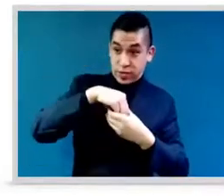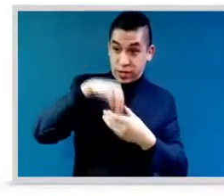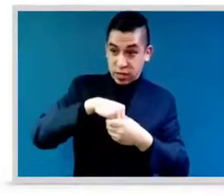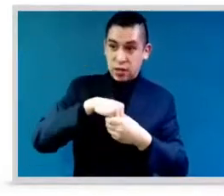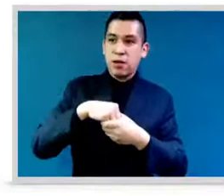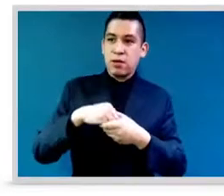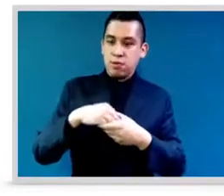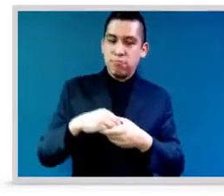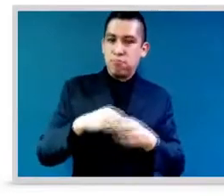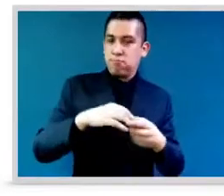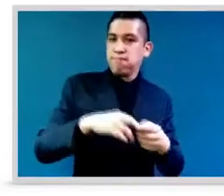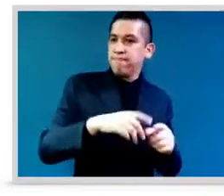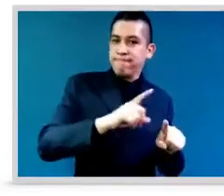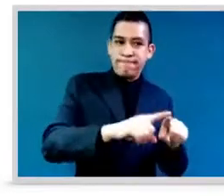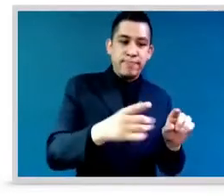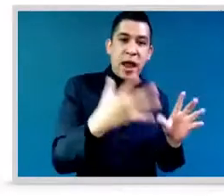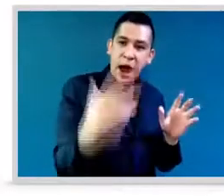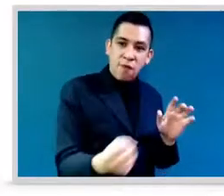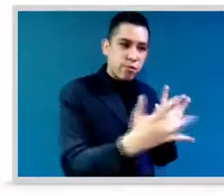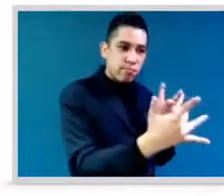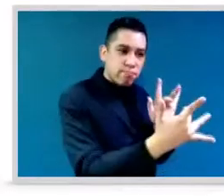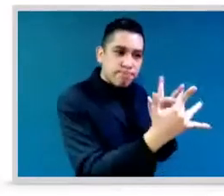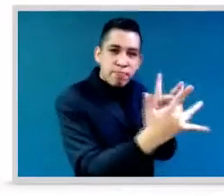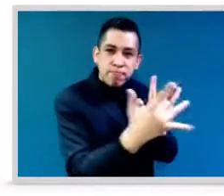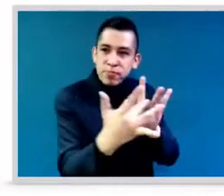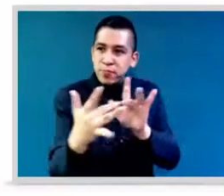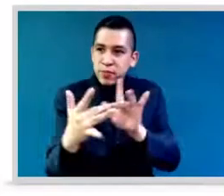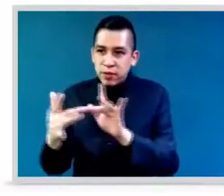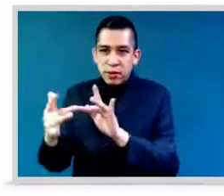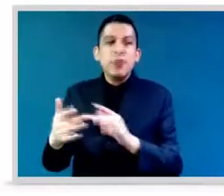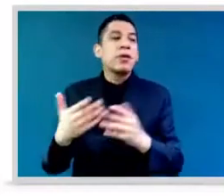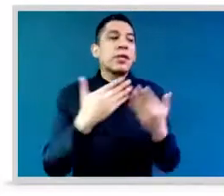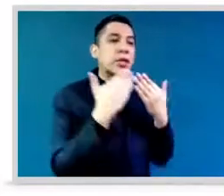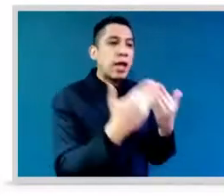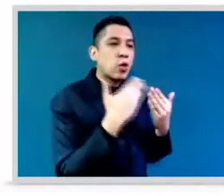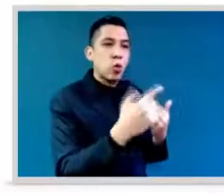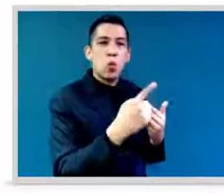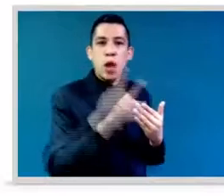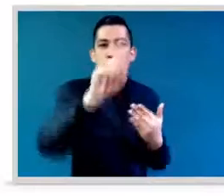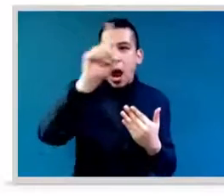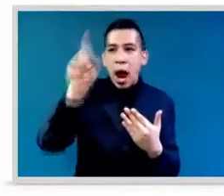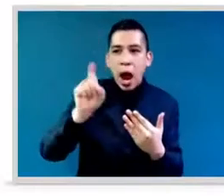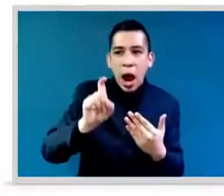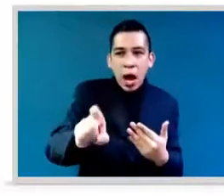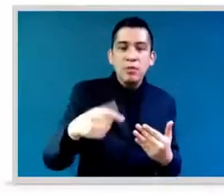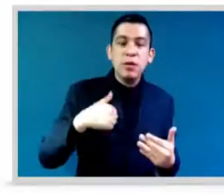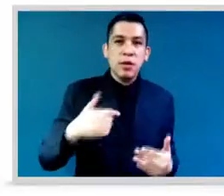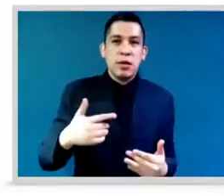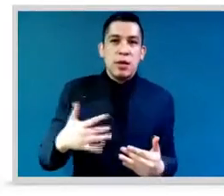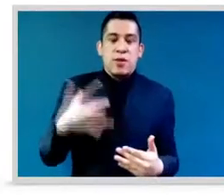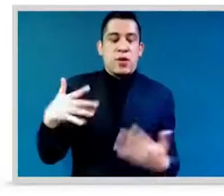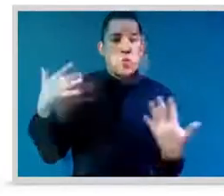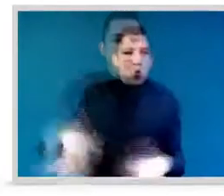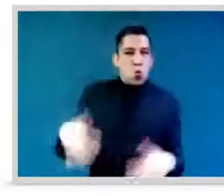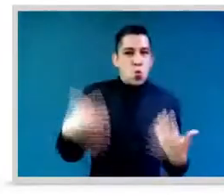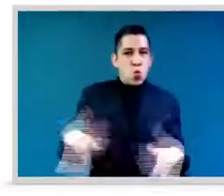much for that question. And thank you for having me today. I'm really humbled to be with so many inspiring women that I look up to. And at just